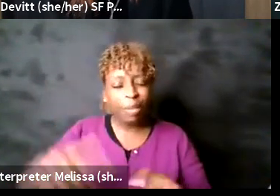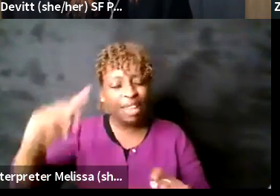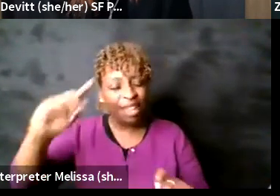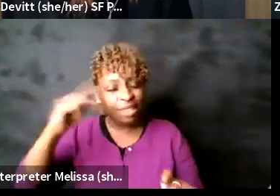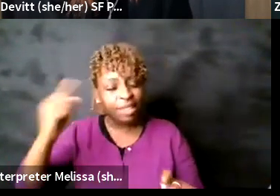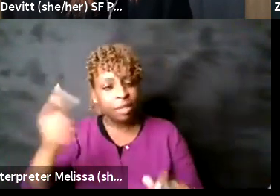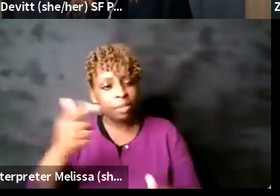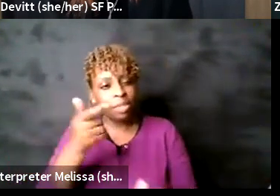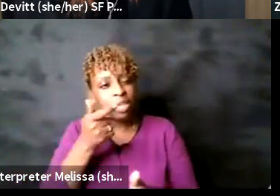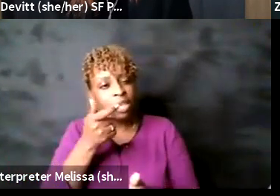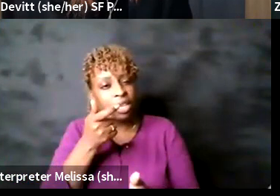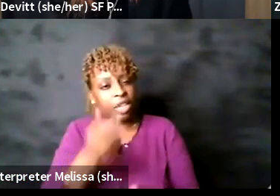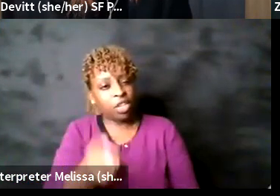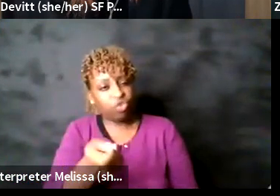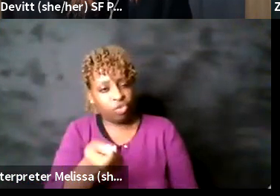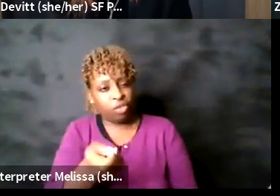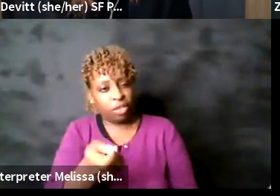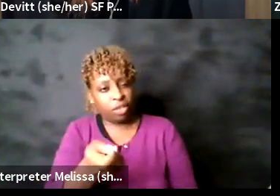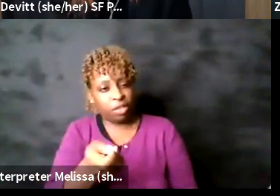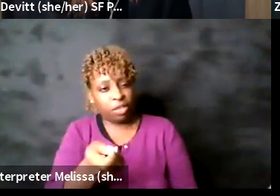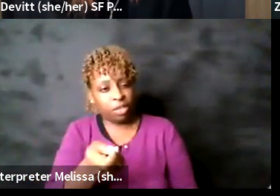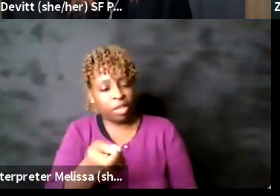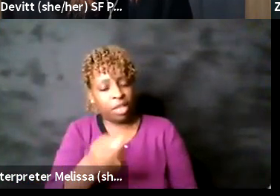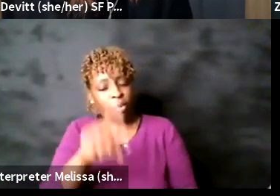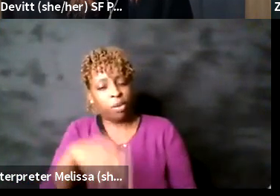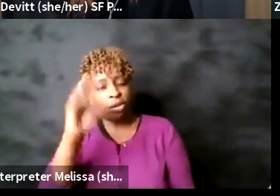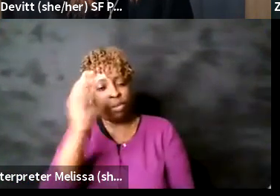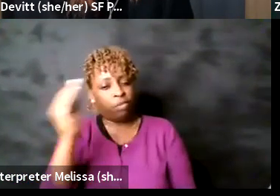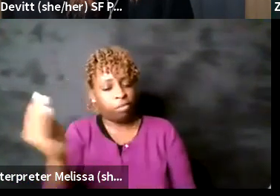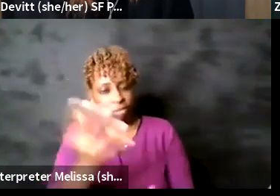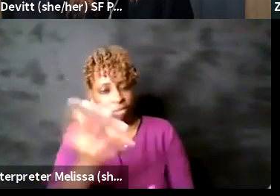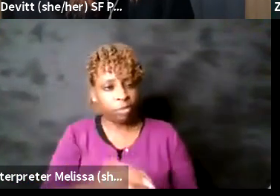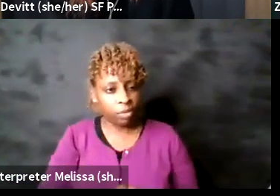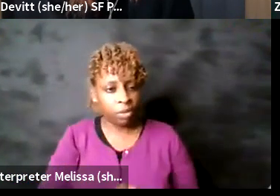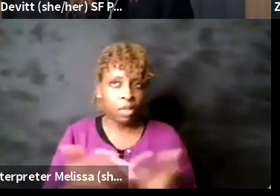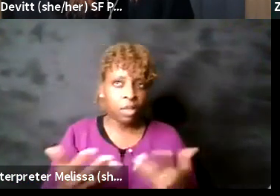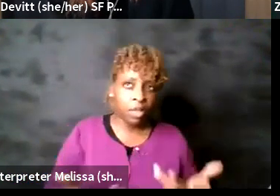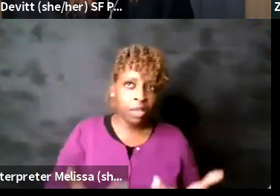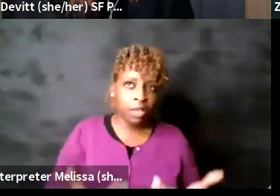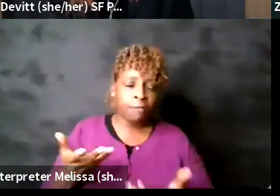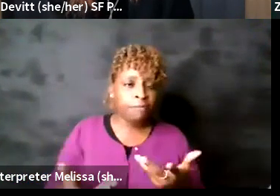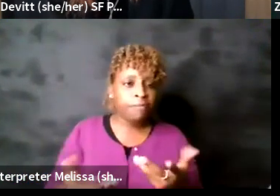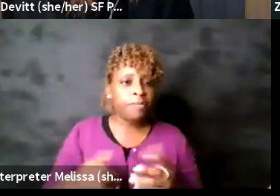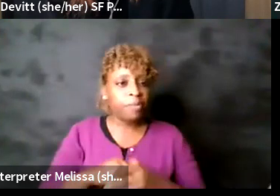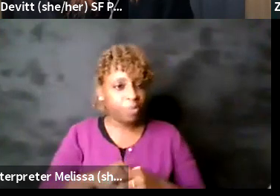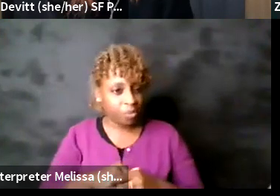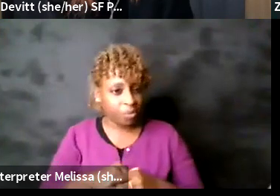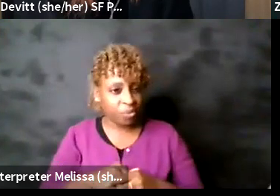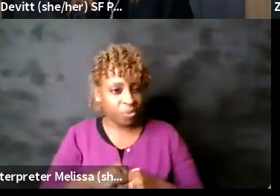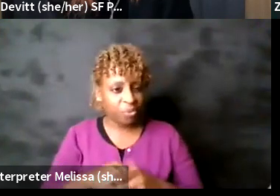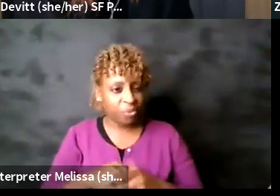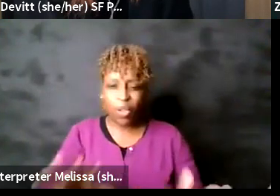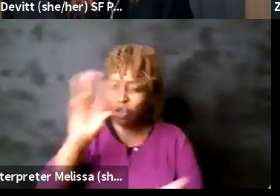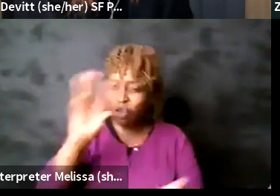kind of addressing um these expectations from